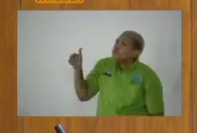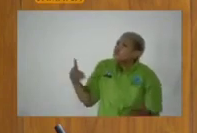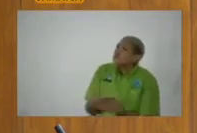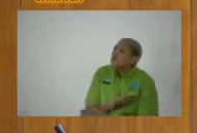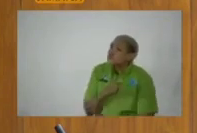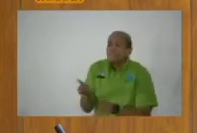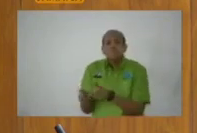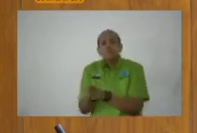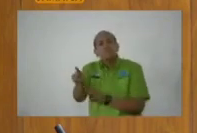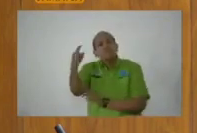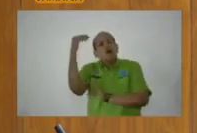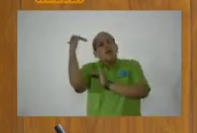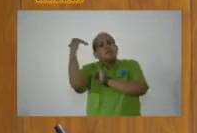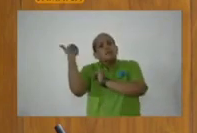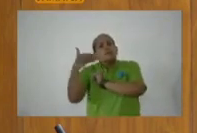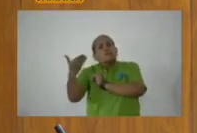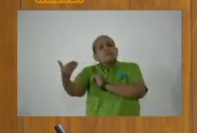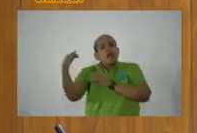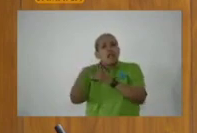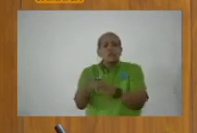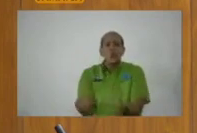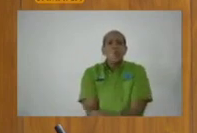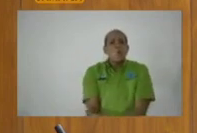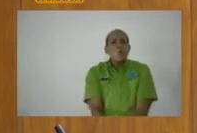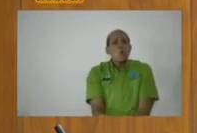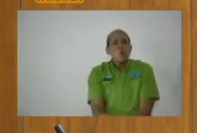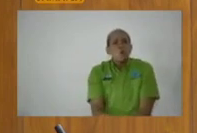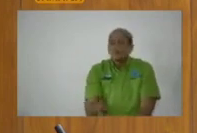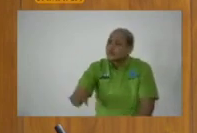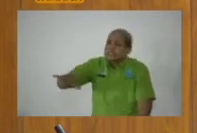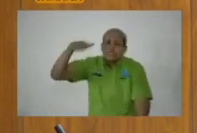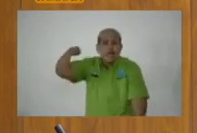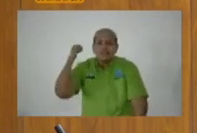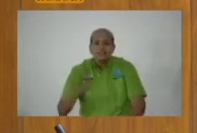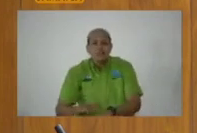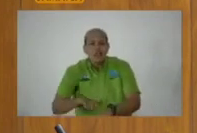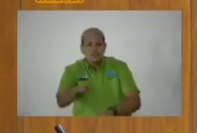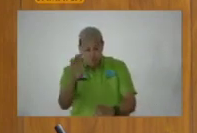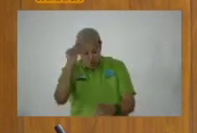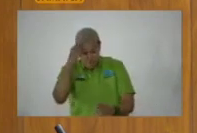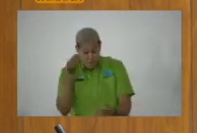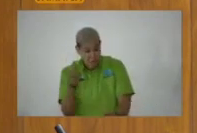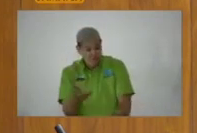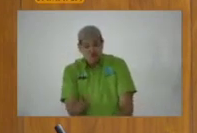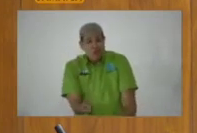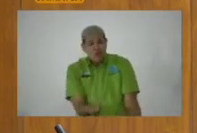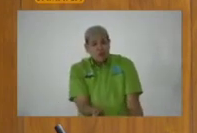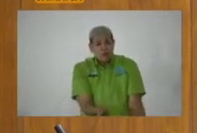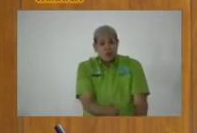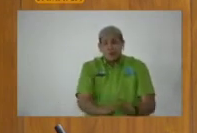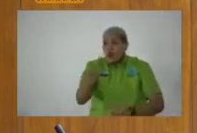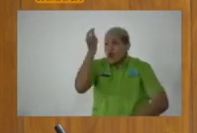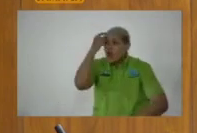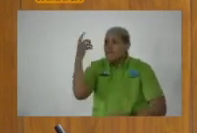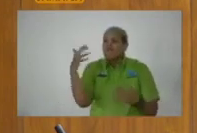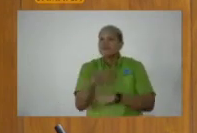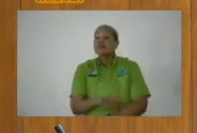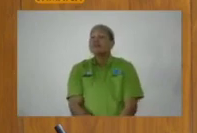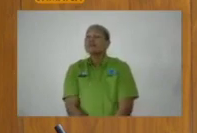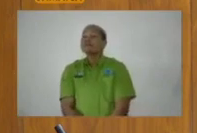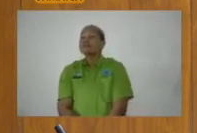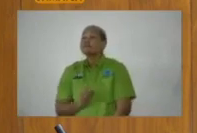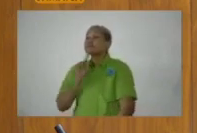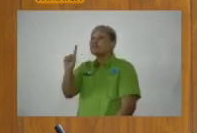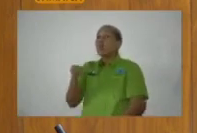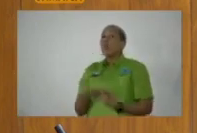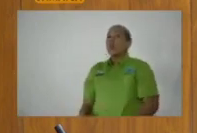night. It is overdue. The government has the revenues to do it. But the government is afraid to face the people.